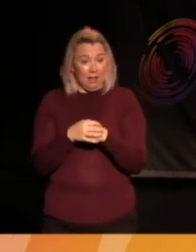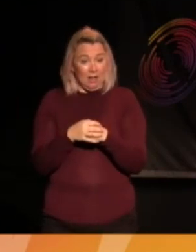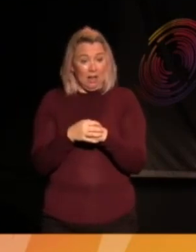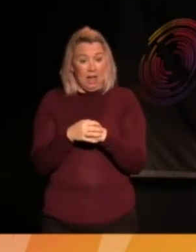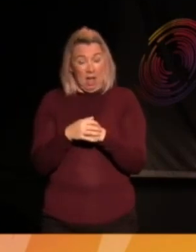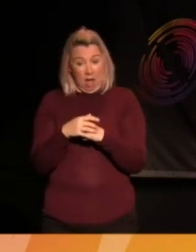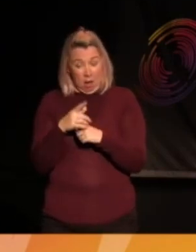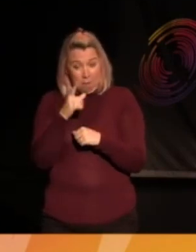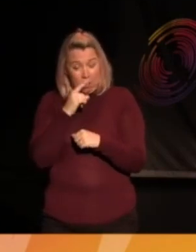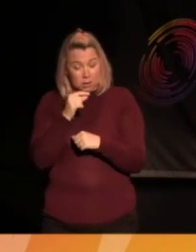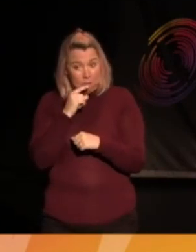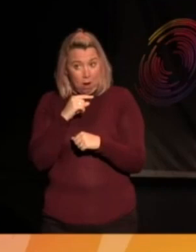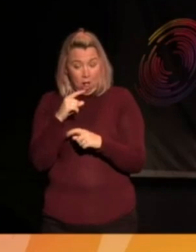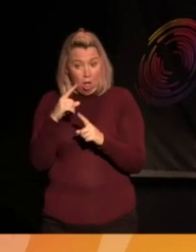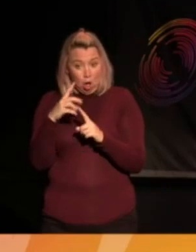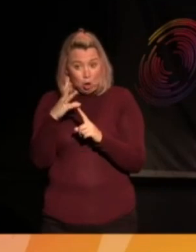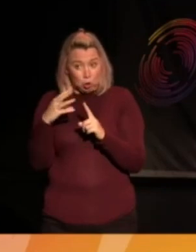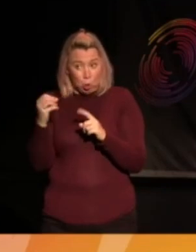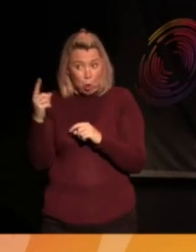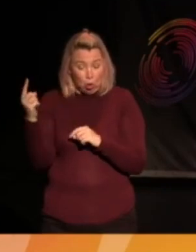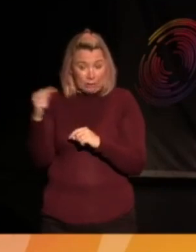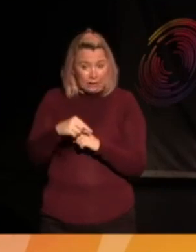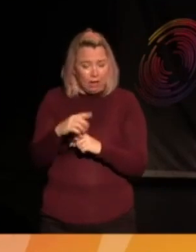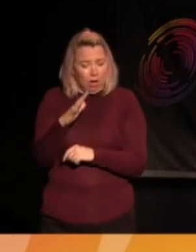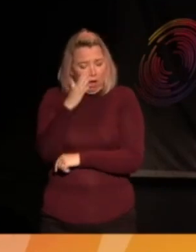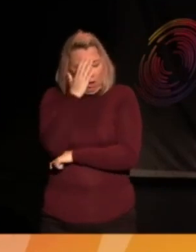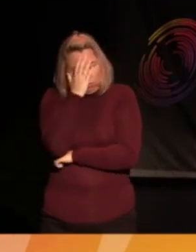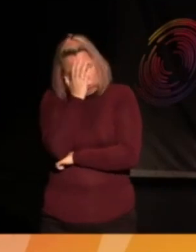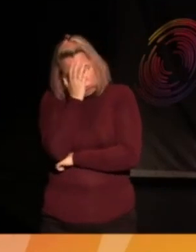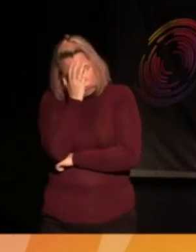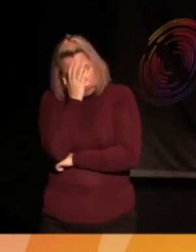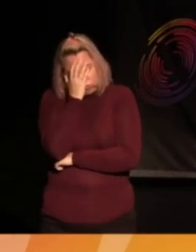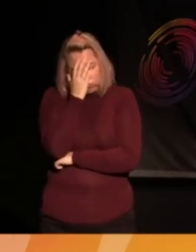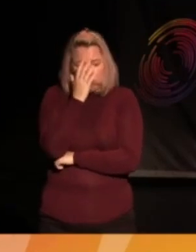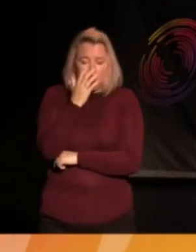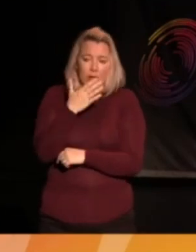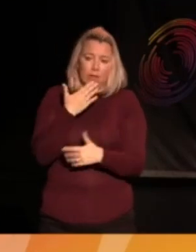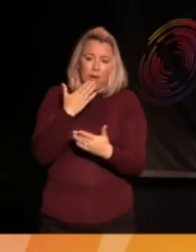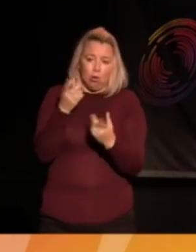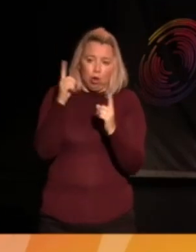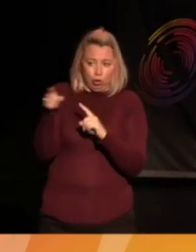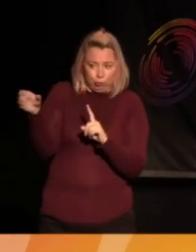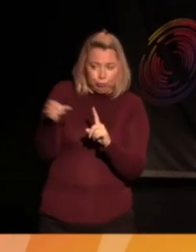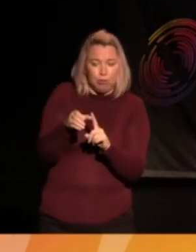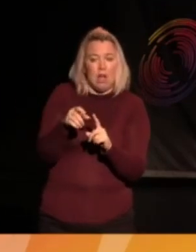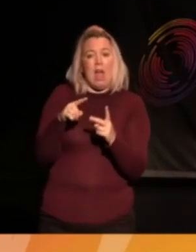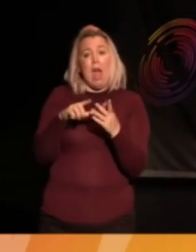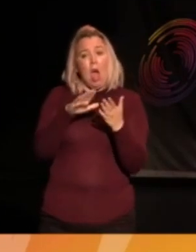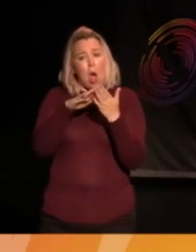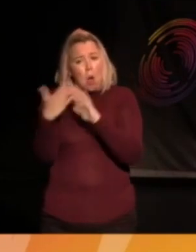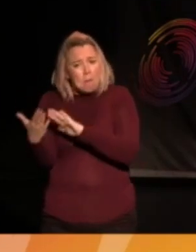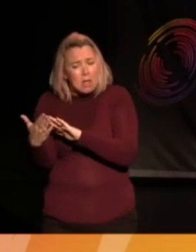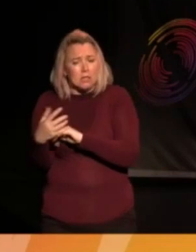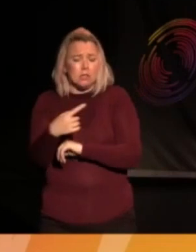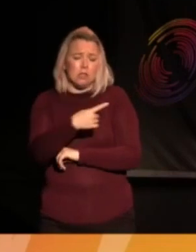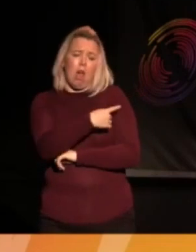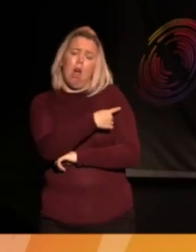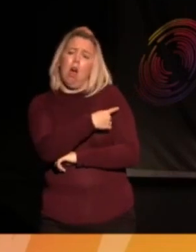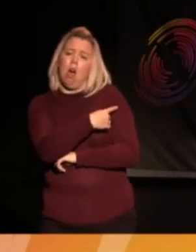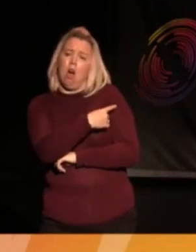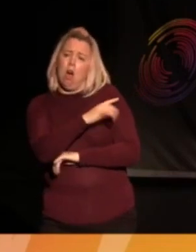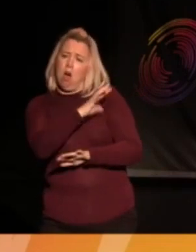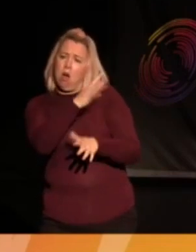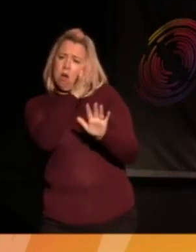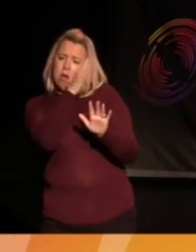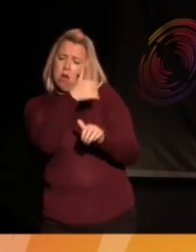Tories who would have not been, I think, sympathetic to this. But I mean, the homelessness stuff you've done and fronted